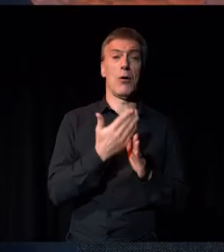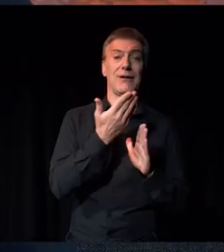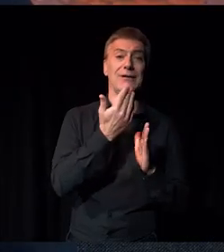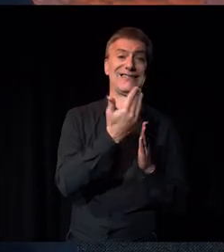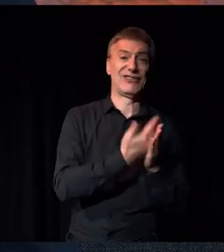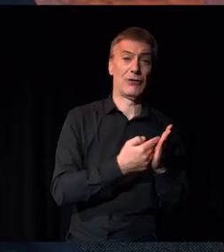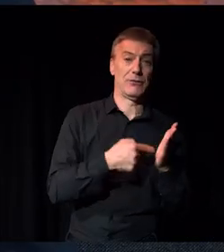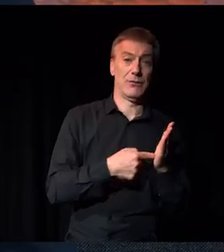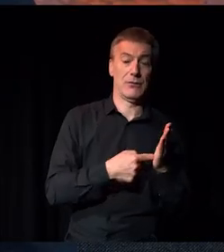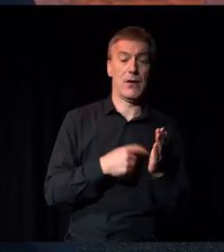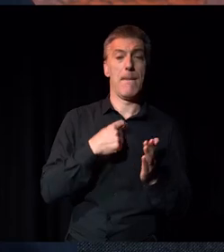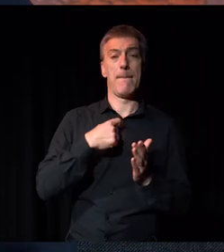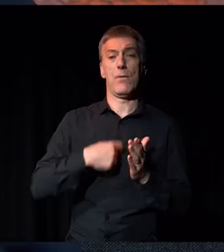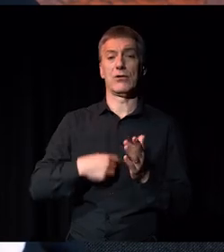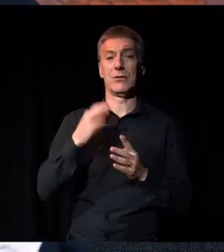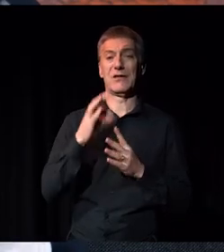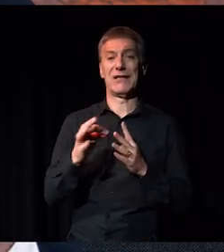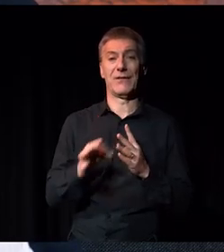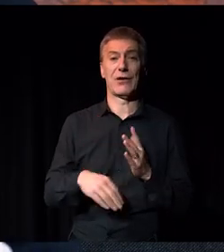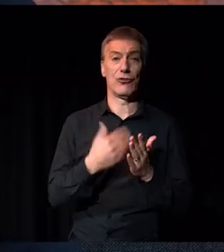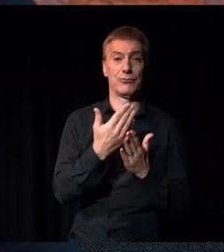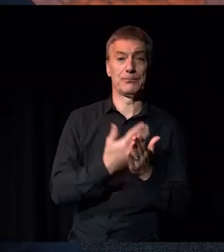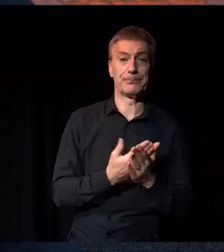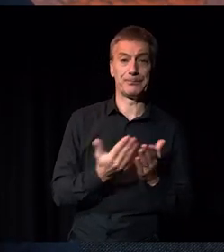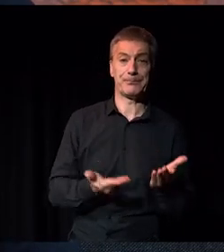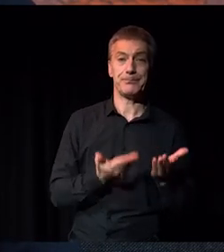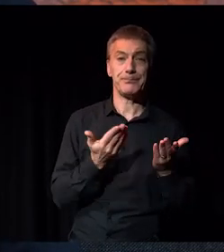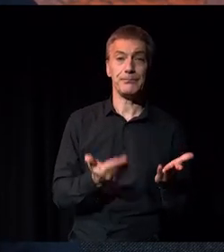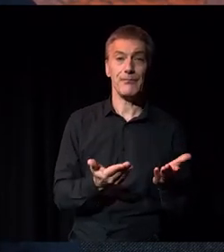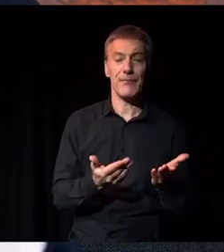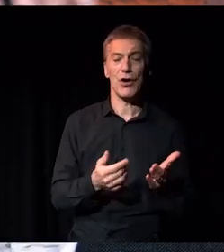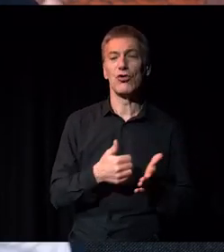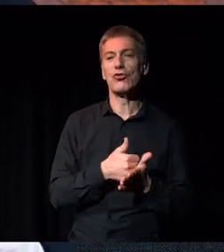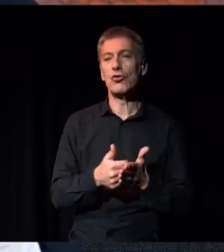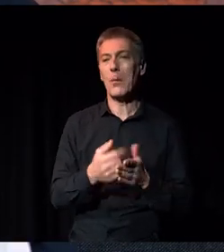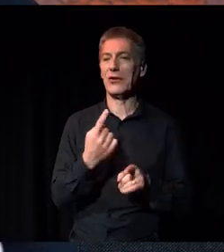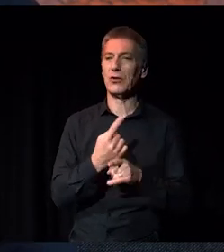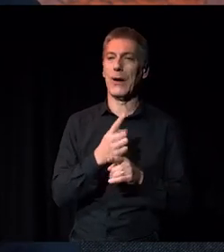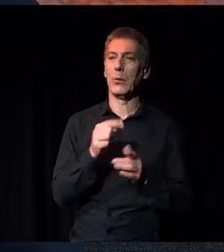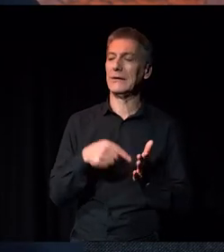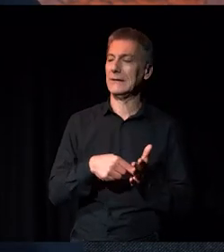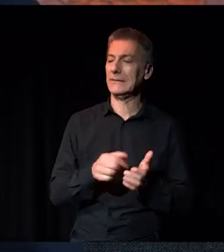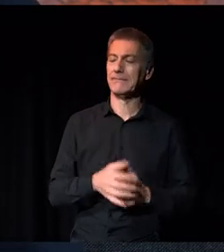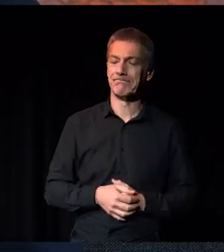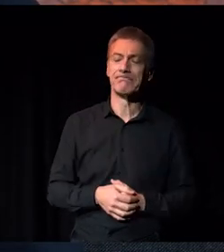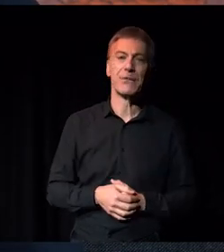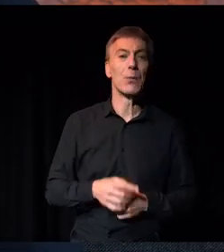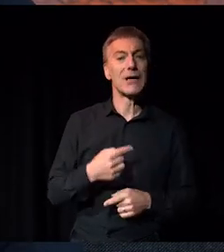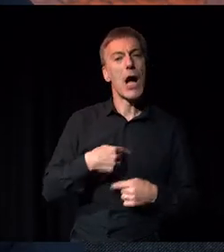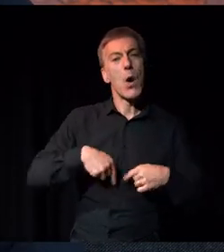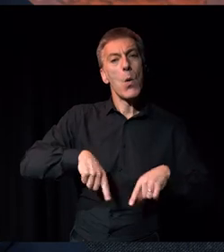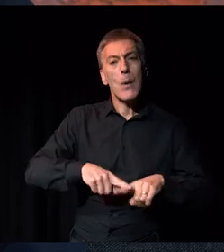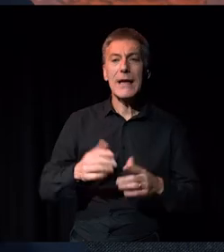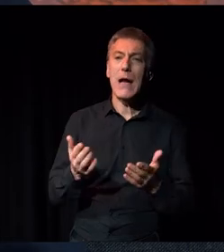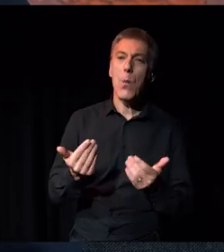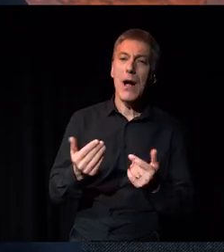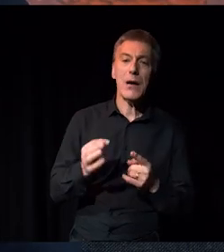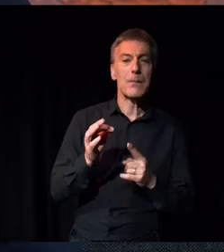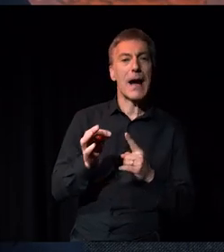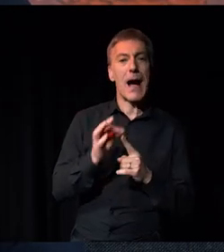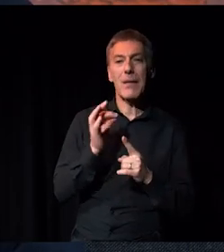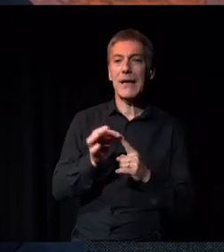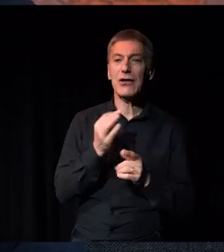because every organisation will put in things like, you know, where we welcome applications